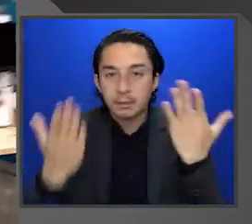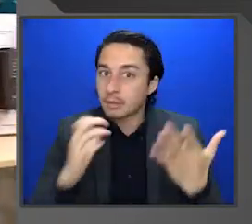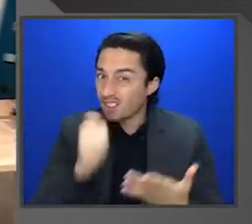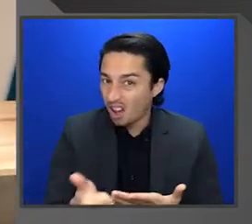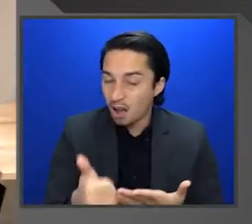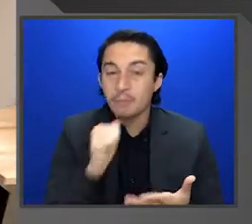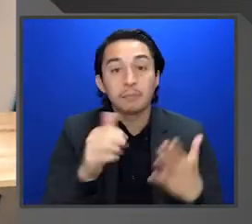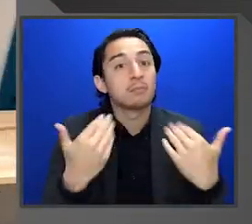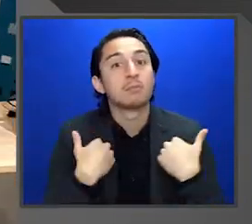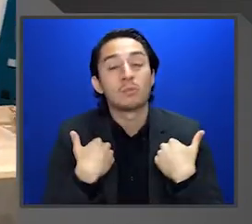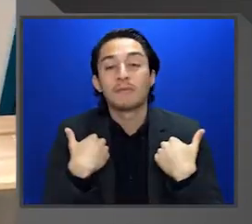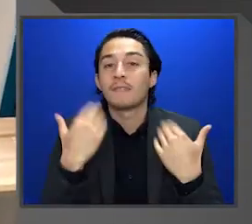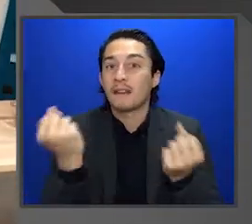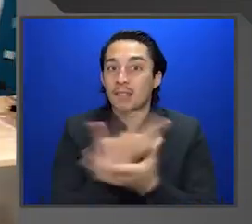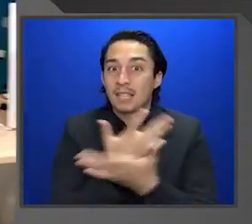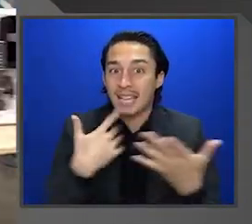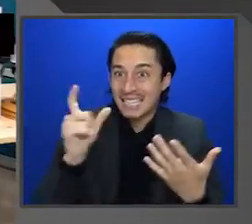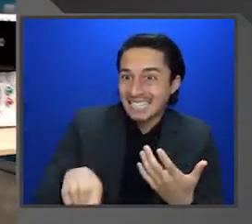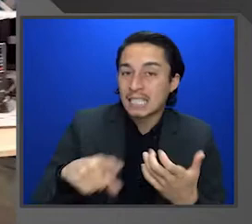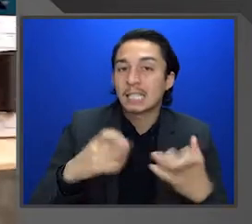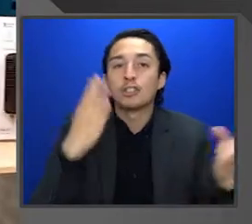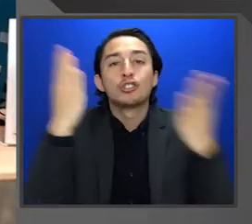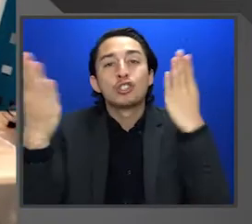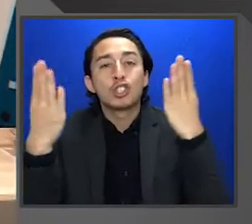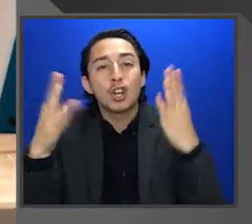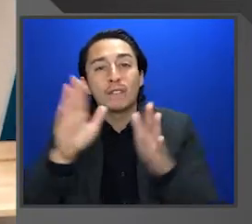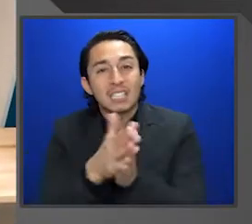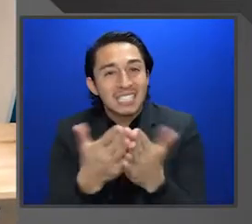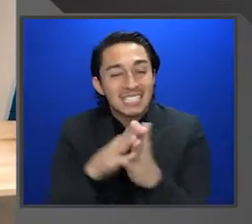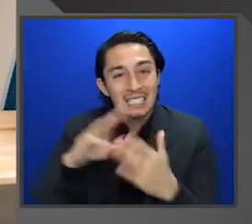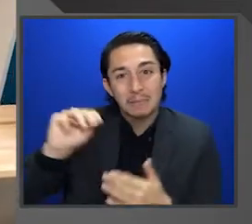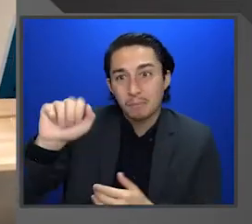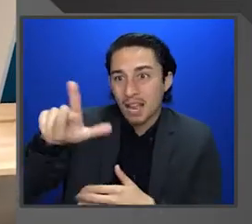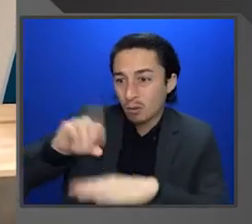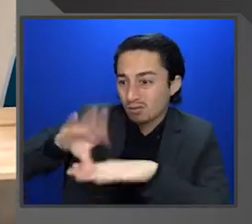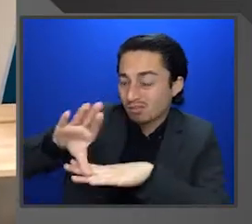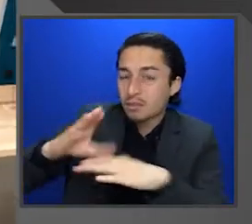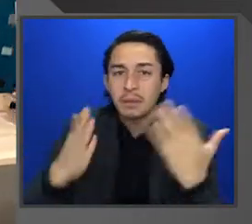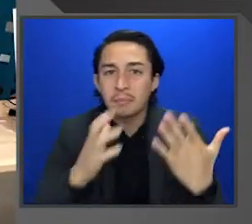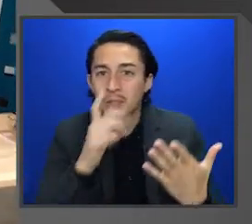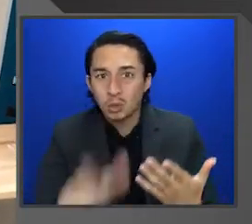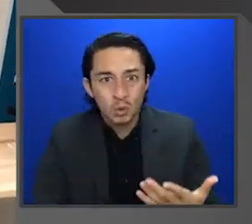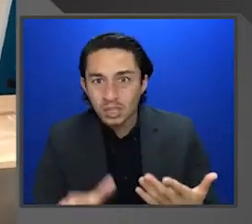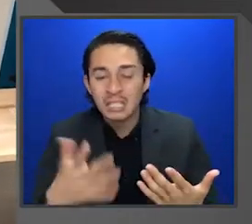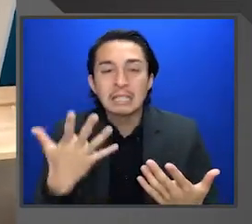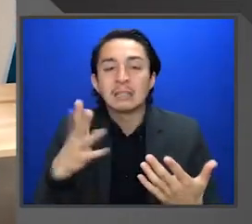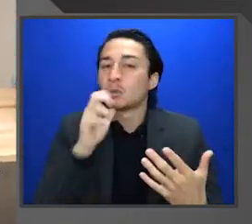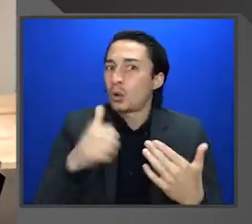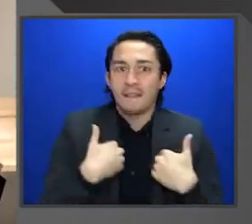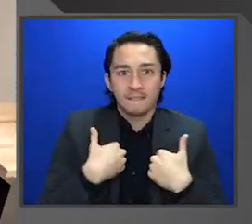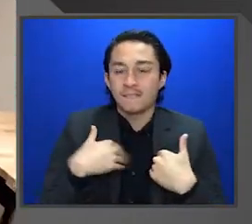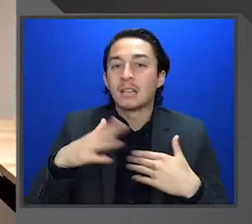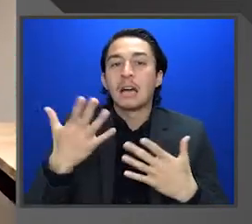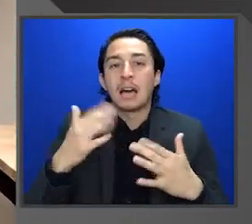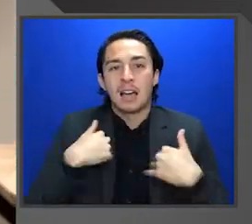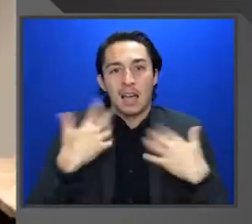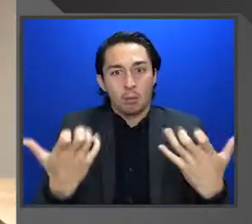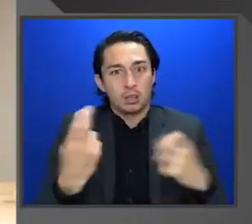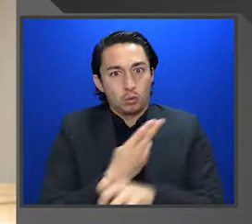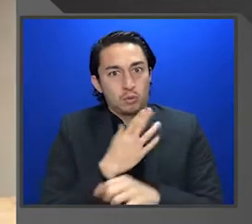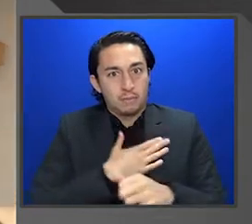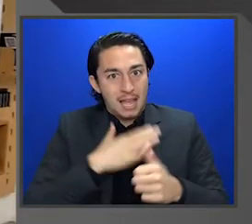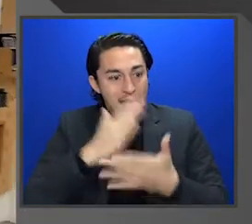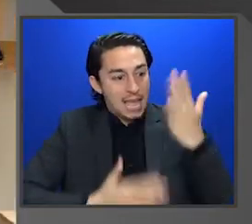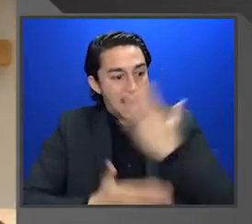I may not want to carry around service manuals. And I certainly want to have my hands free so that as I'm repairing this, I can actually utilize